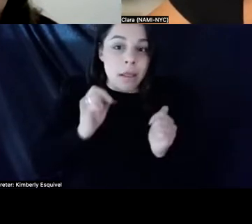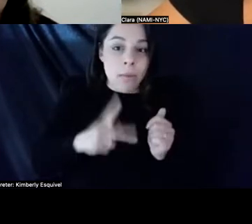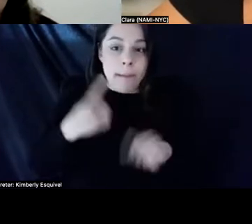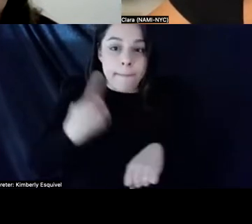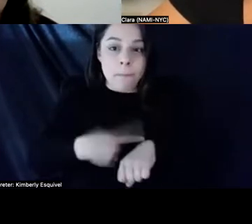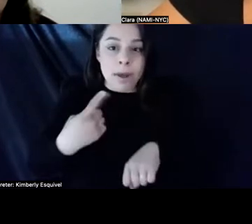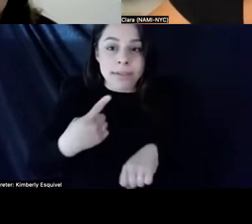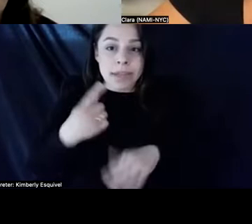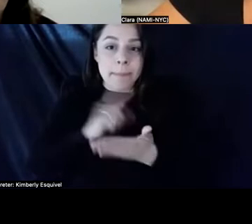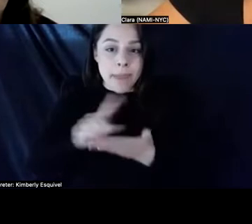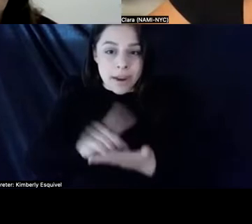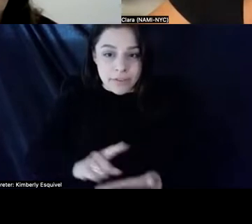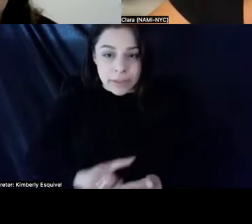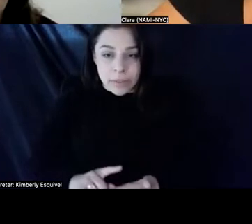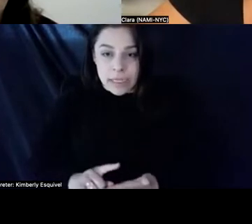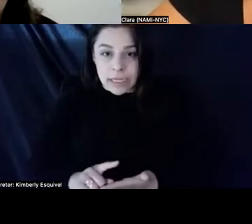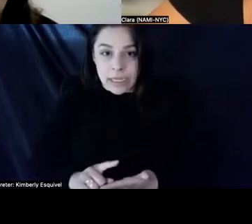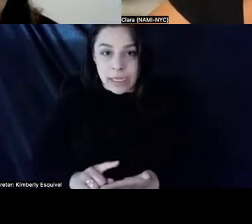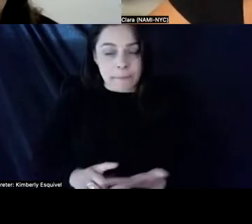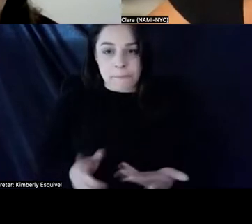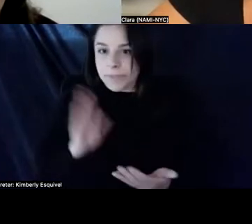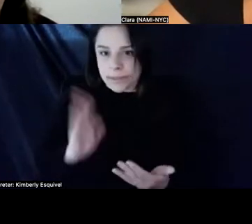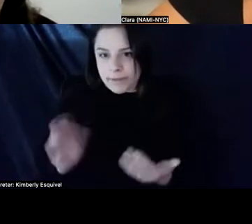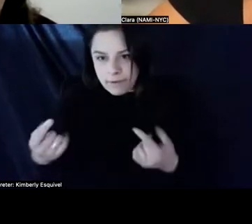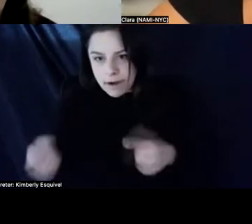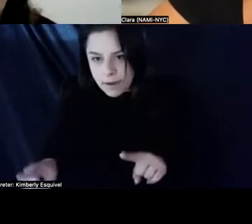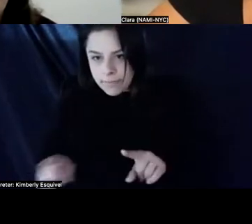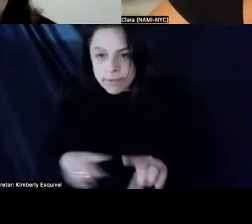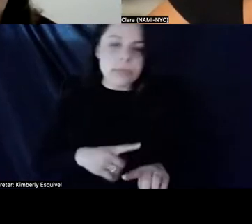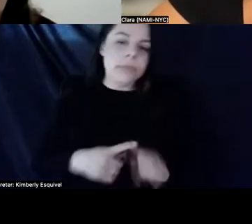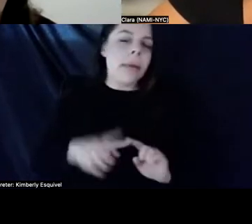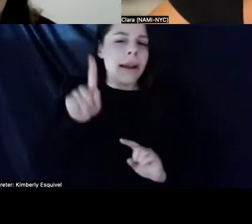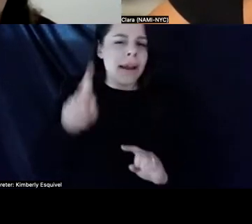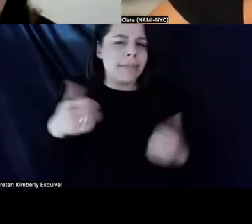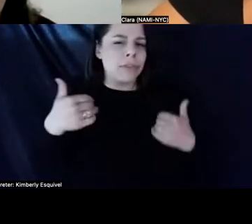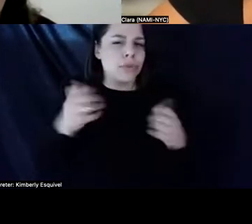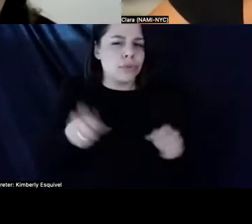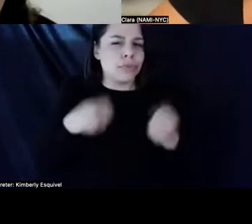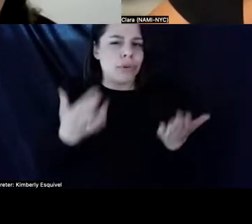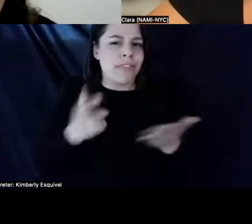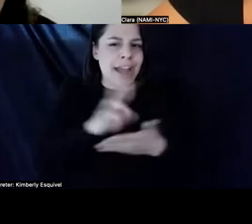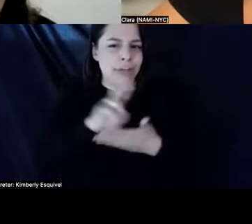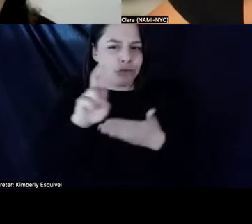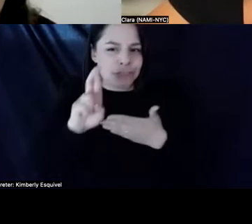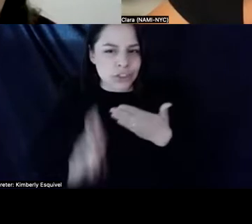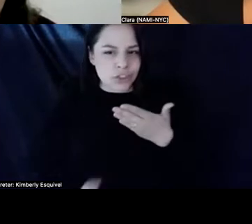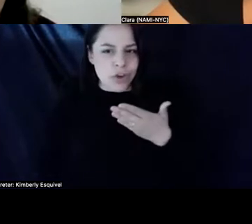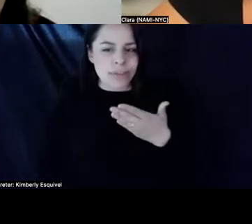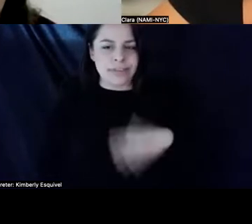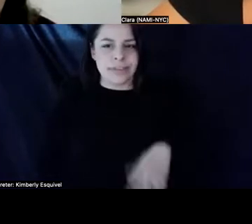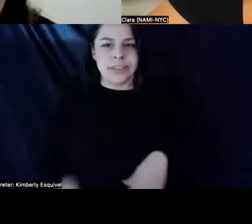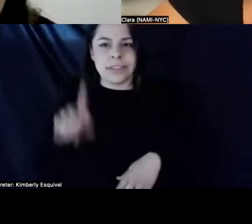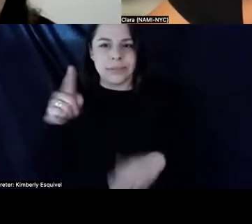follow-up, which there never is. Uh, it has to be results driven. Uh, there has to be accountability.